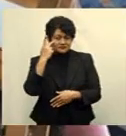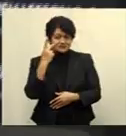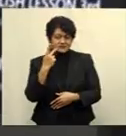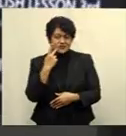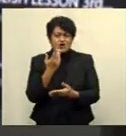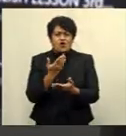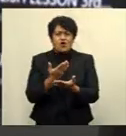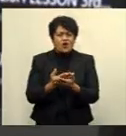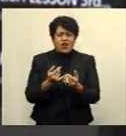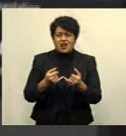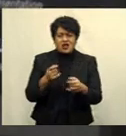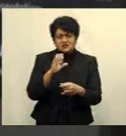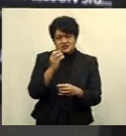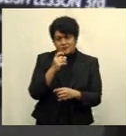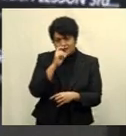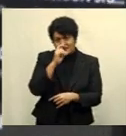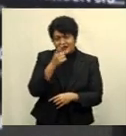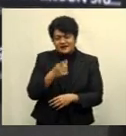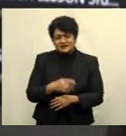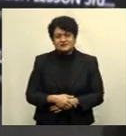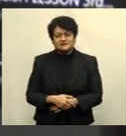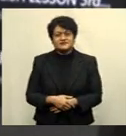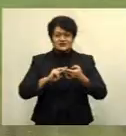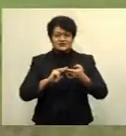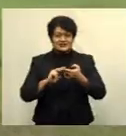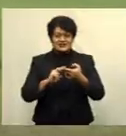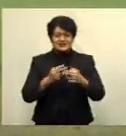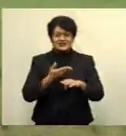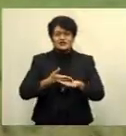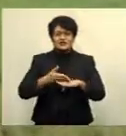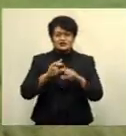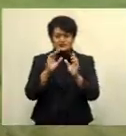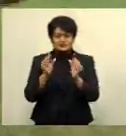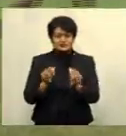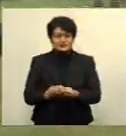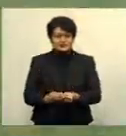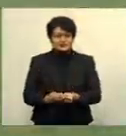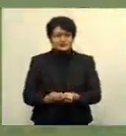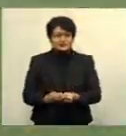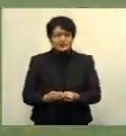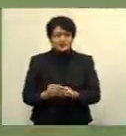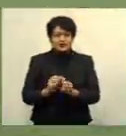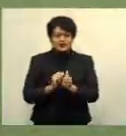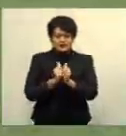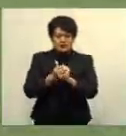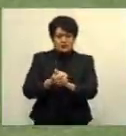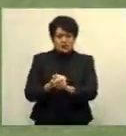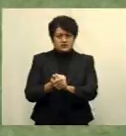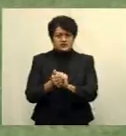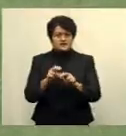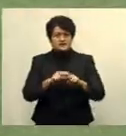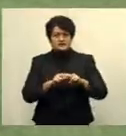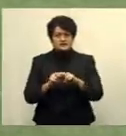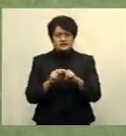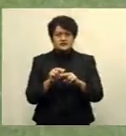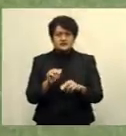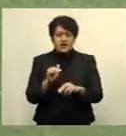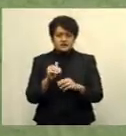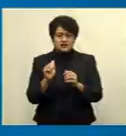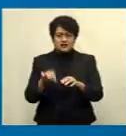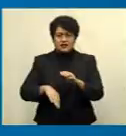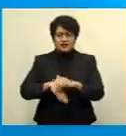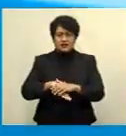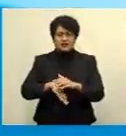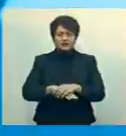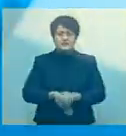platforms. Jeshulal, FBC News. And later in sports, Fiji Touch Rugby utilizing break in sports.